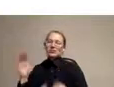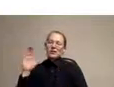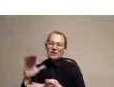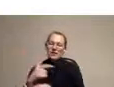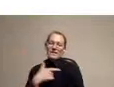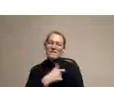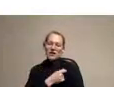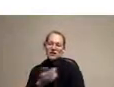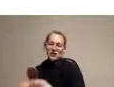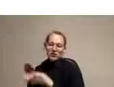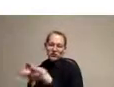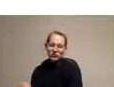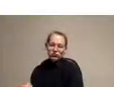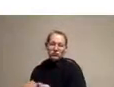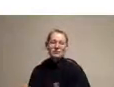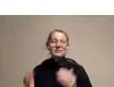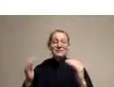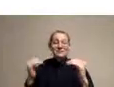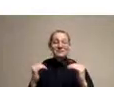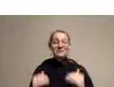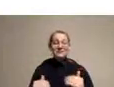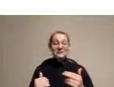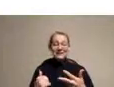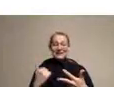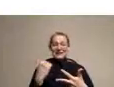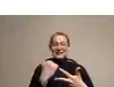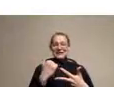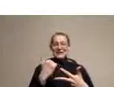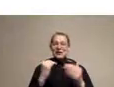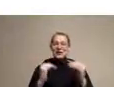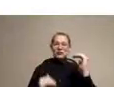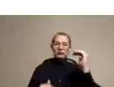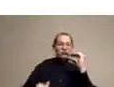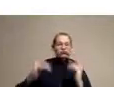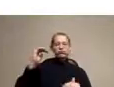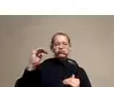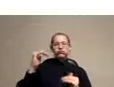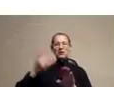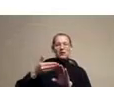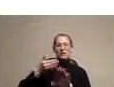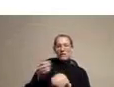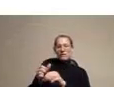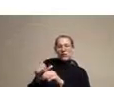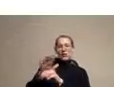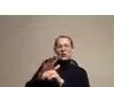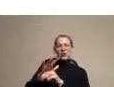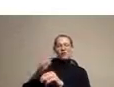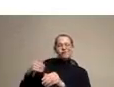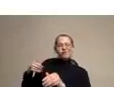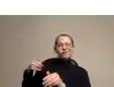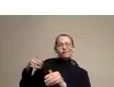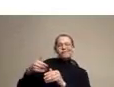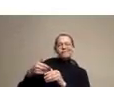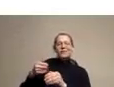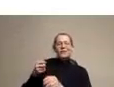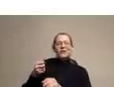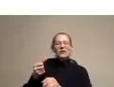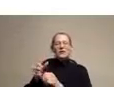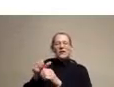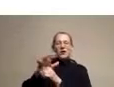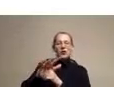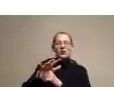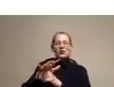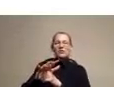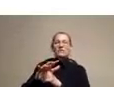two has been inequities that existed before COVID and that COVID simply exploited, that COVID really took advantage of to